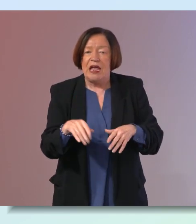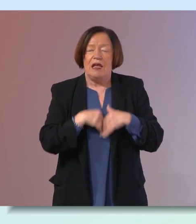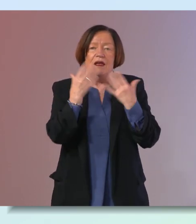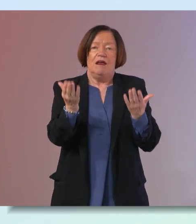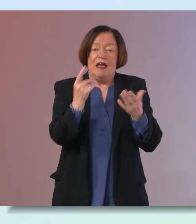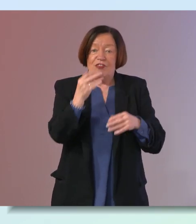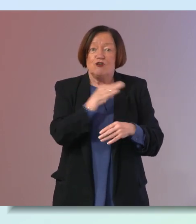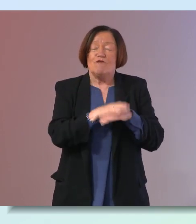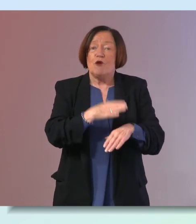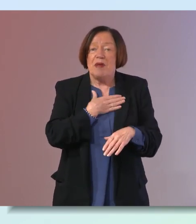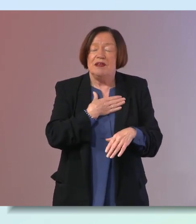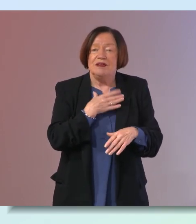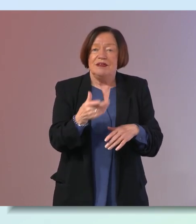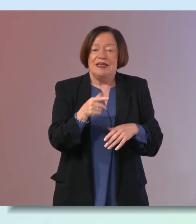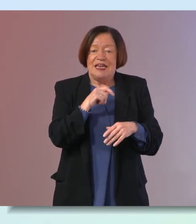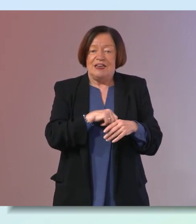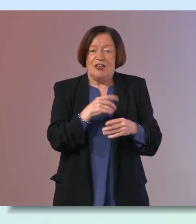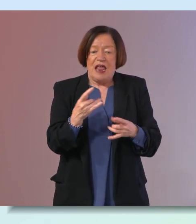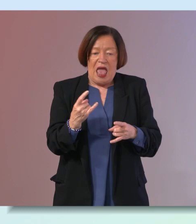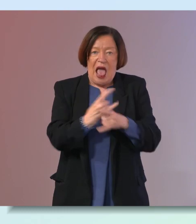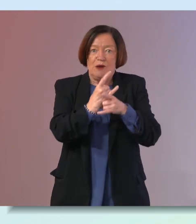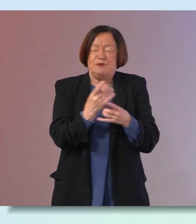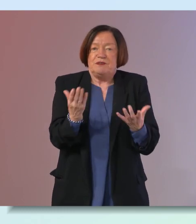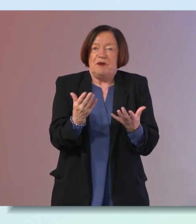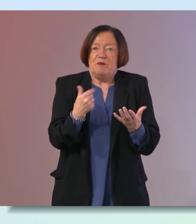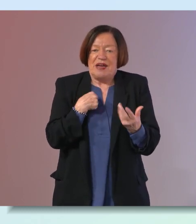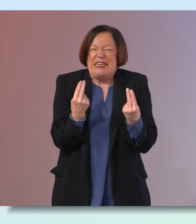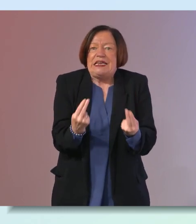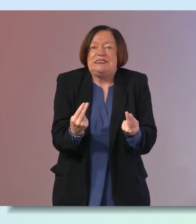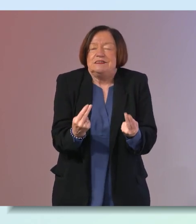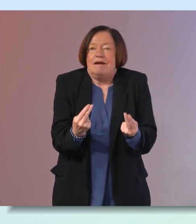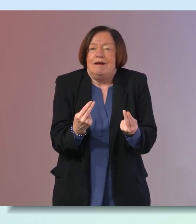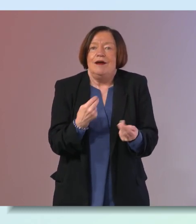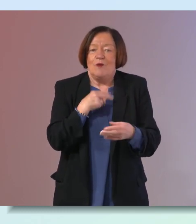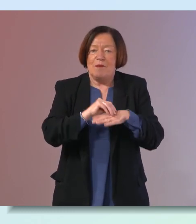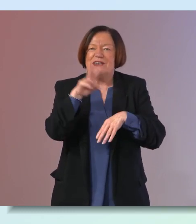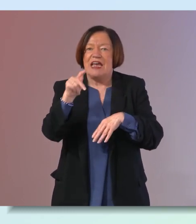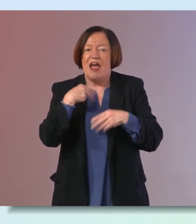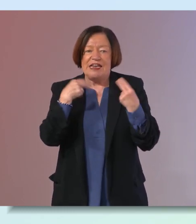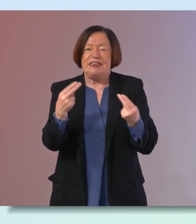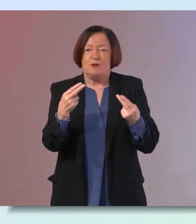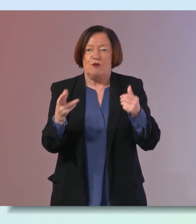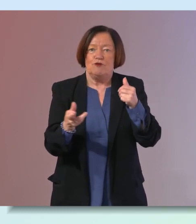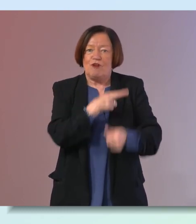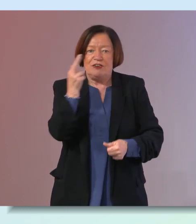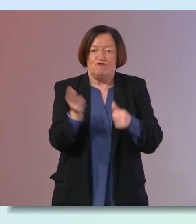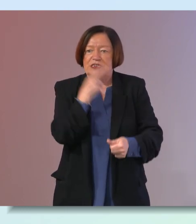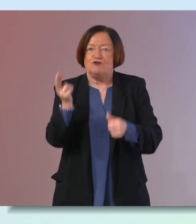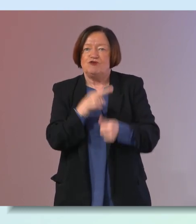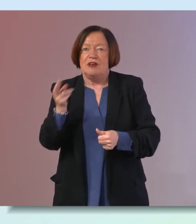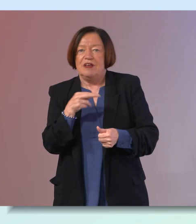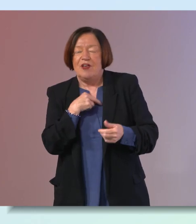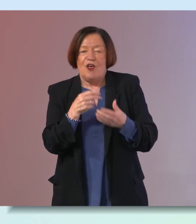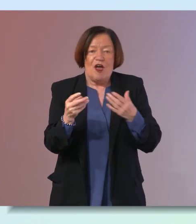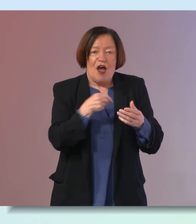it's good for me it nearly feeds into my needs you know when when i'm on television that i need to be ready almost i've been chased